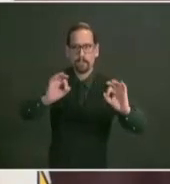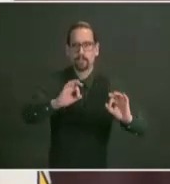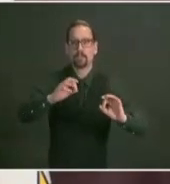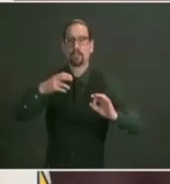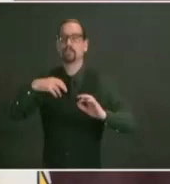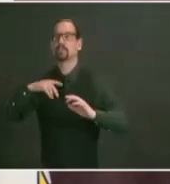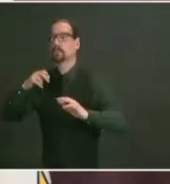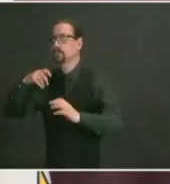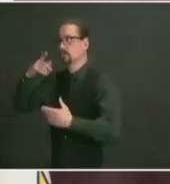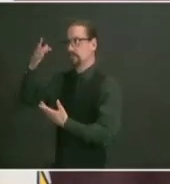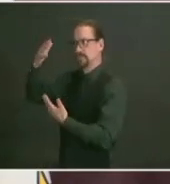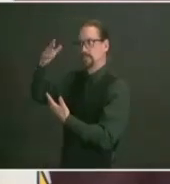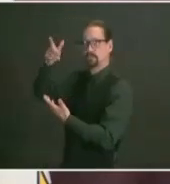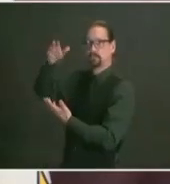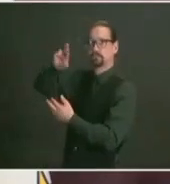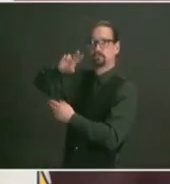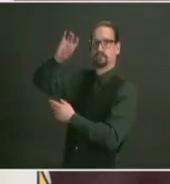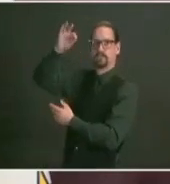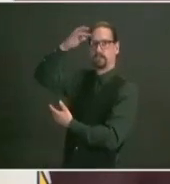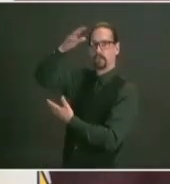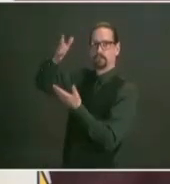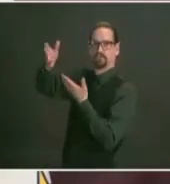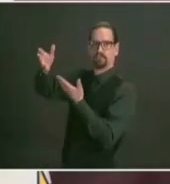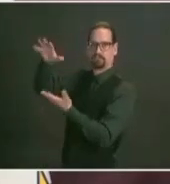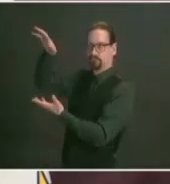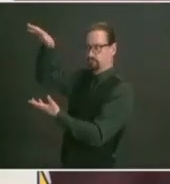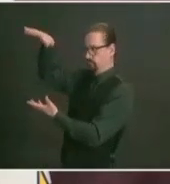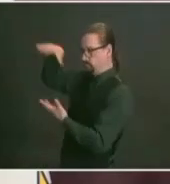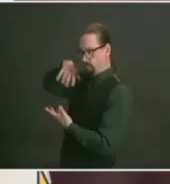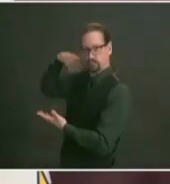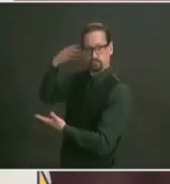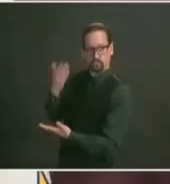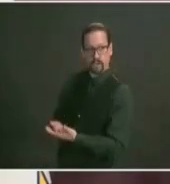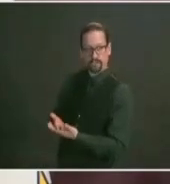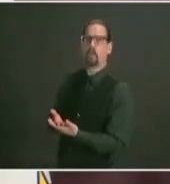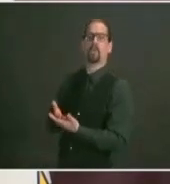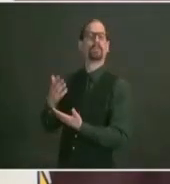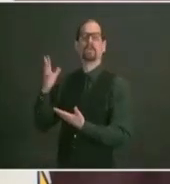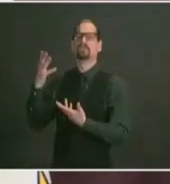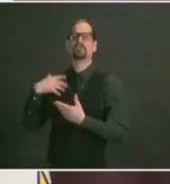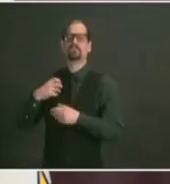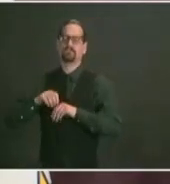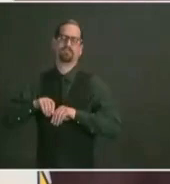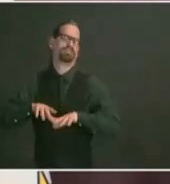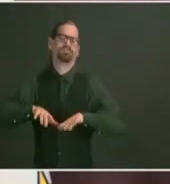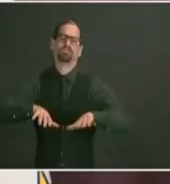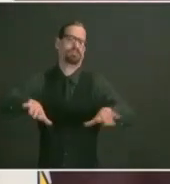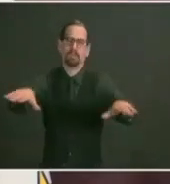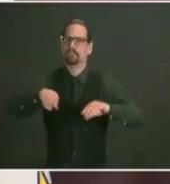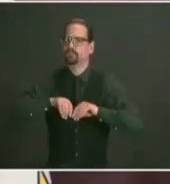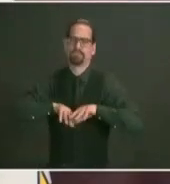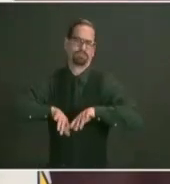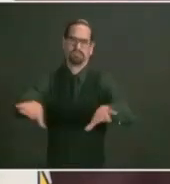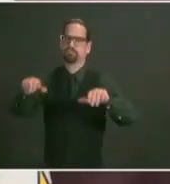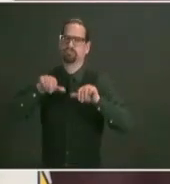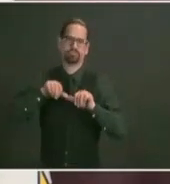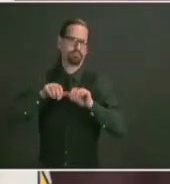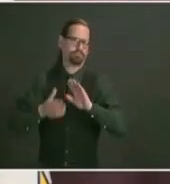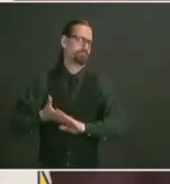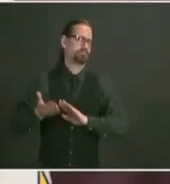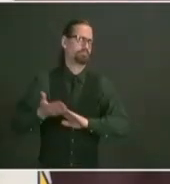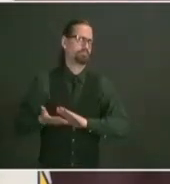we've received some of those additional updates from our federal partners and there's been a lot of talk about president